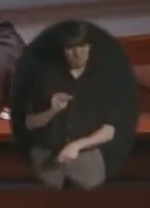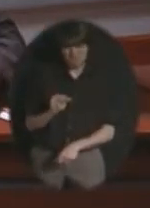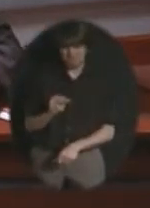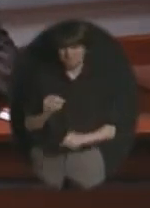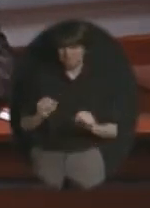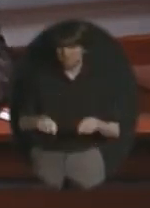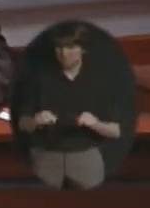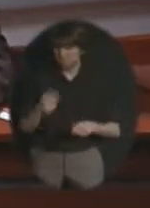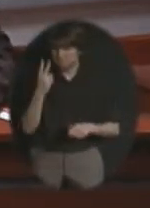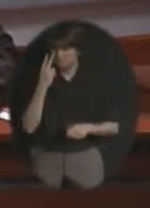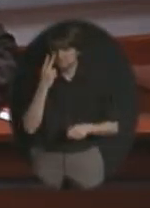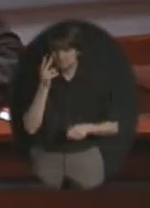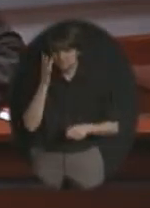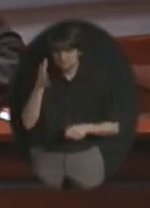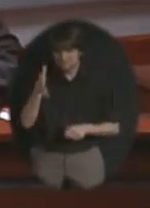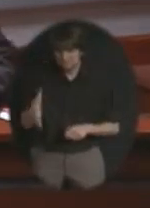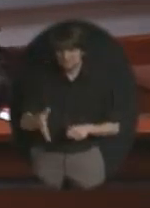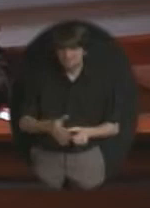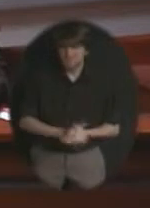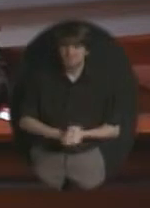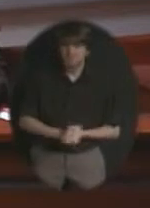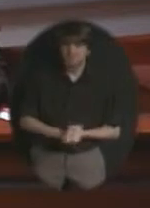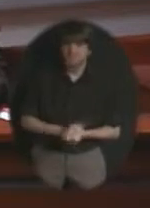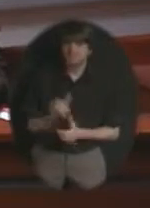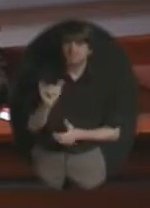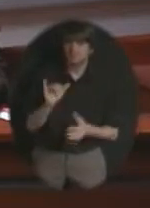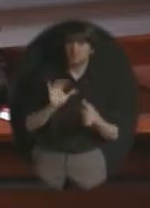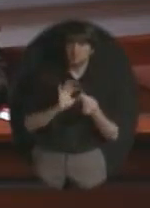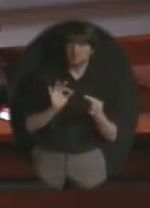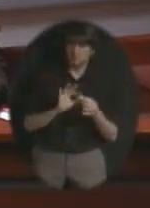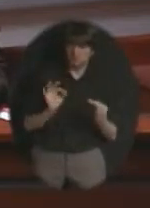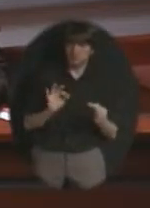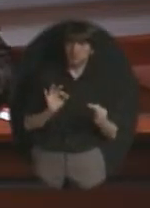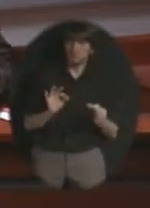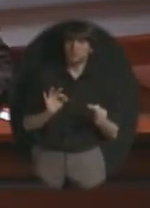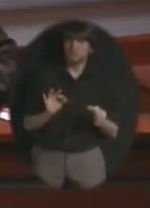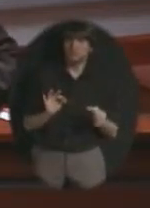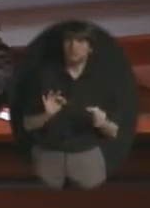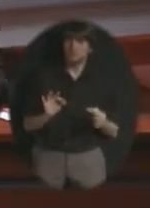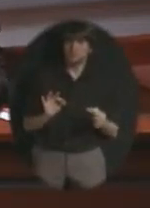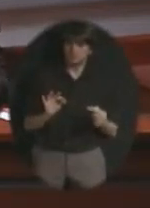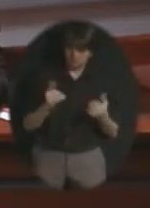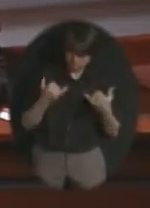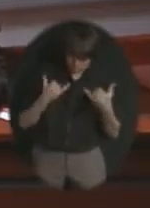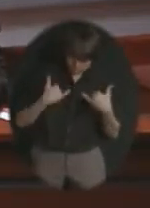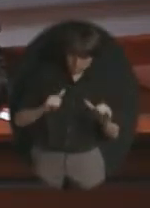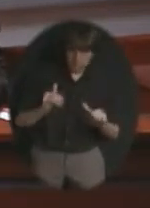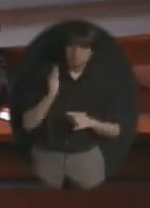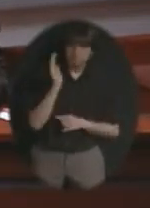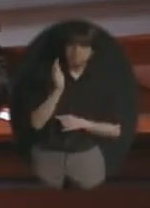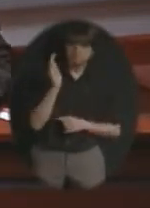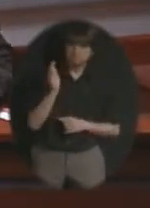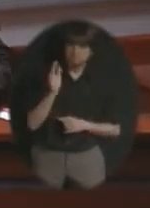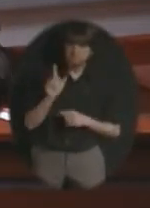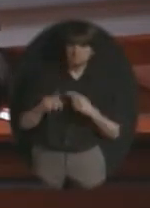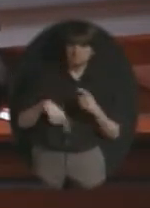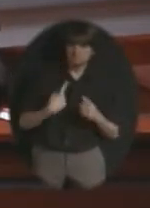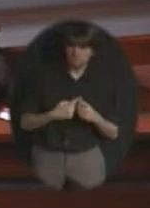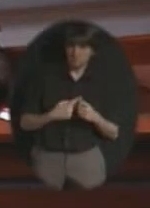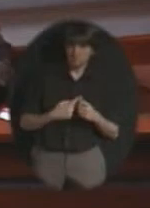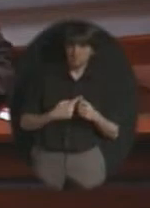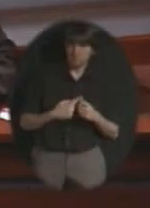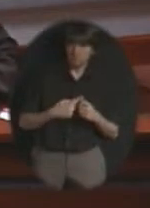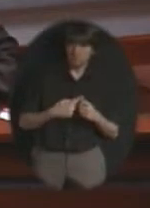I want to also mention that we are still out there making bond issue presentations again trying to be very very